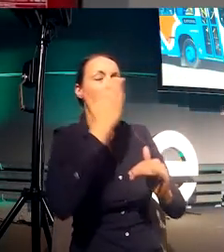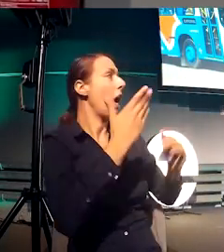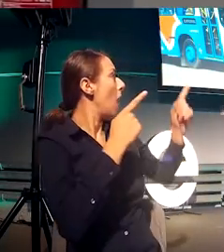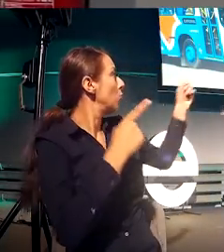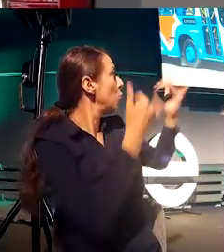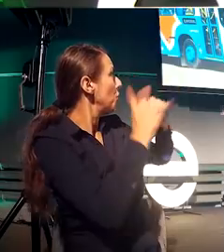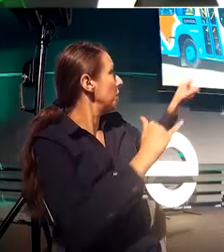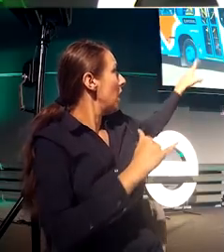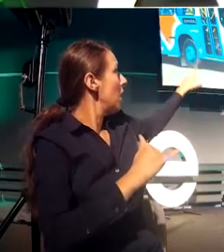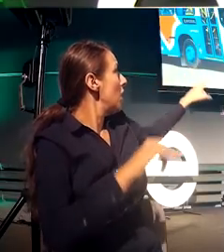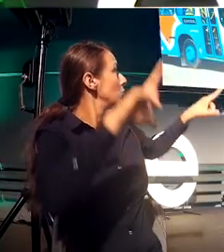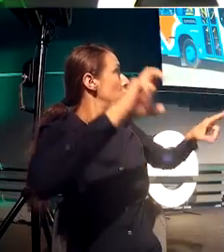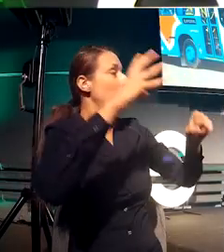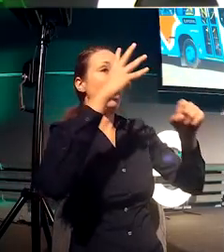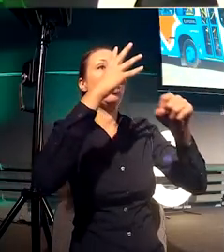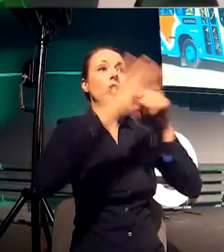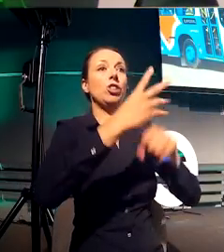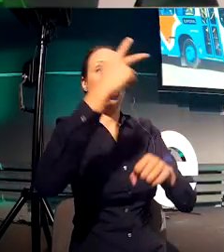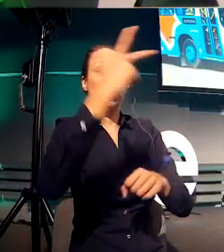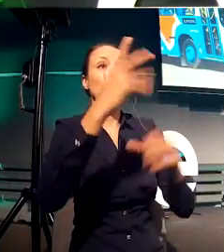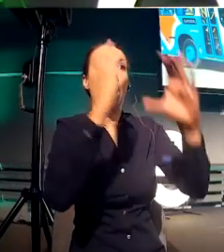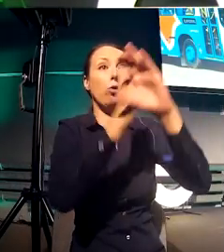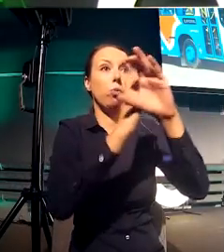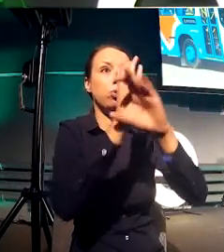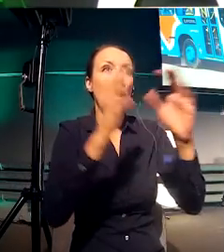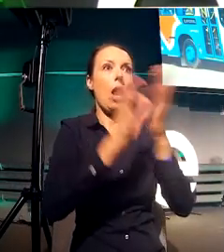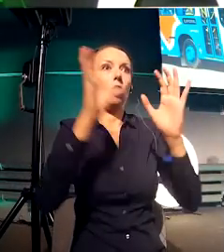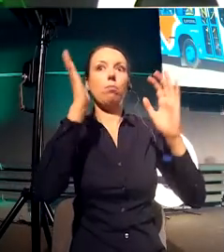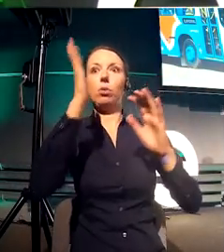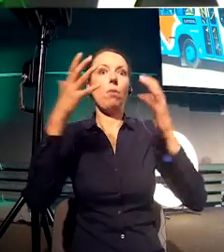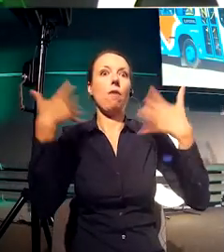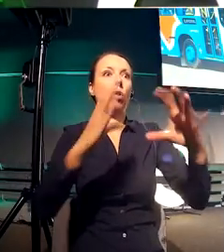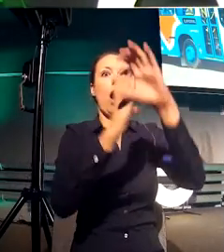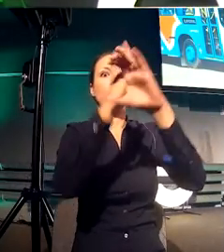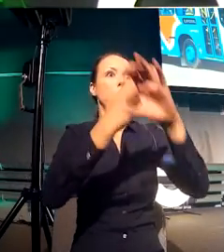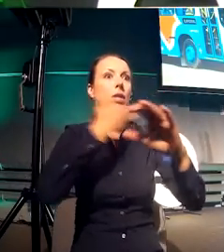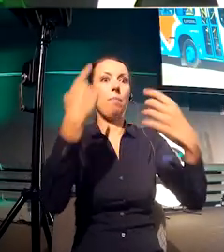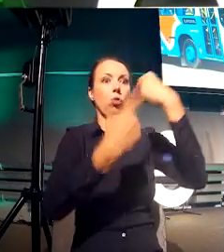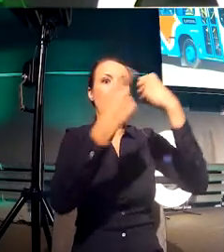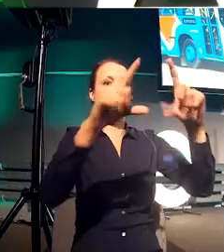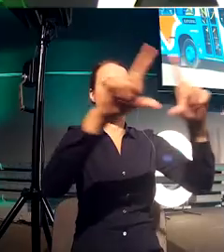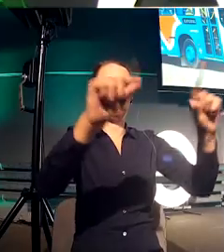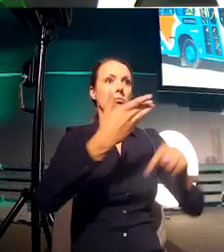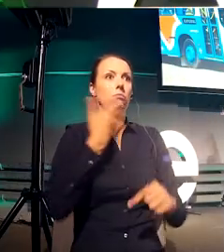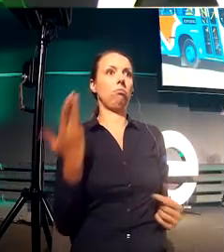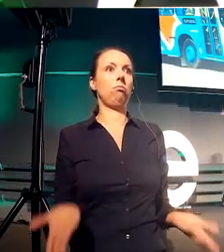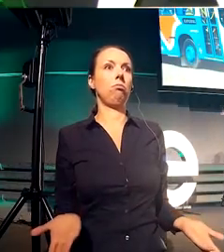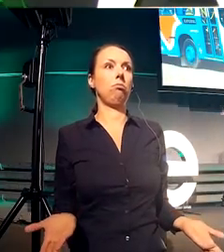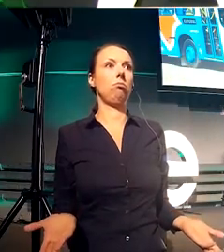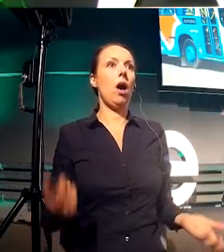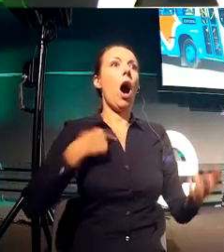even appear on the bus. So if I'm looking for that bus 343, I'm actually looking for the Cipheral bus.